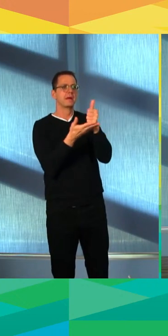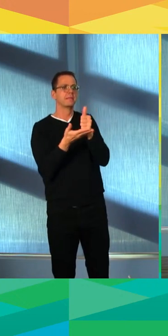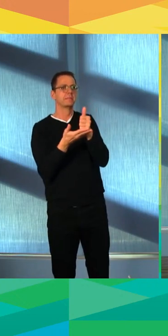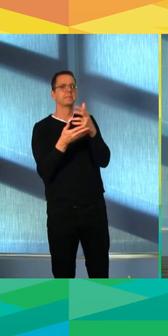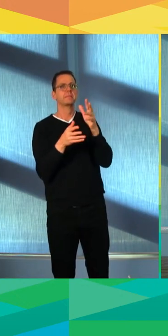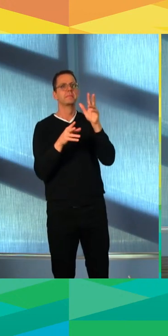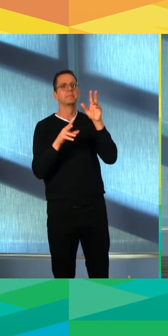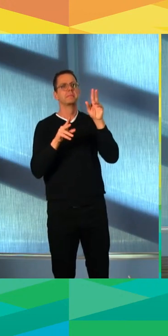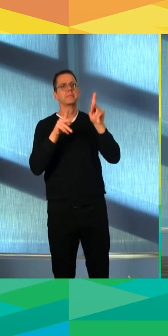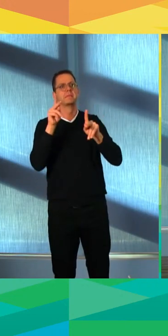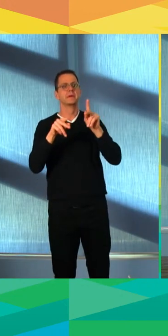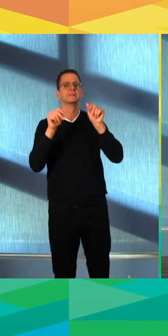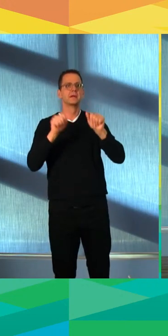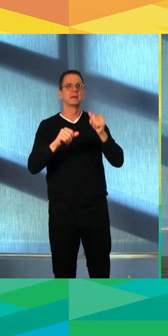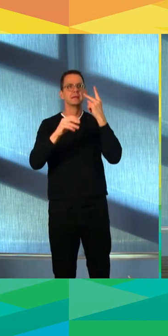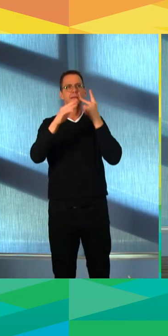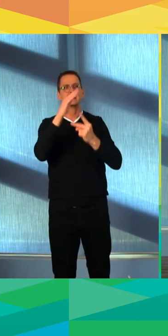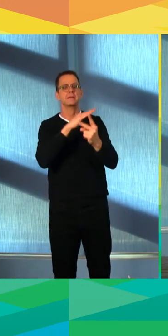will be coming.